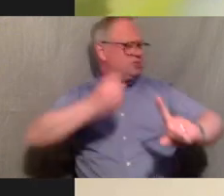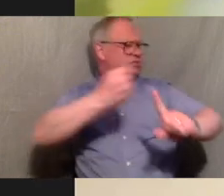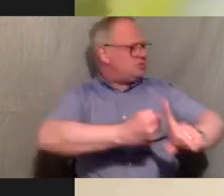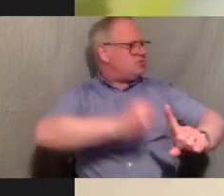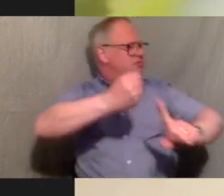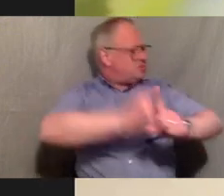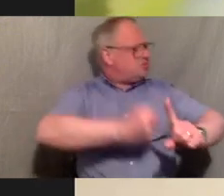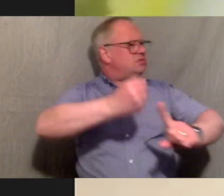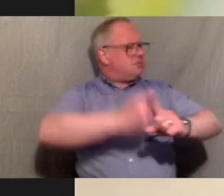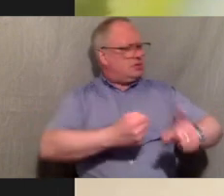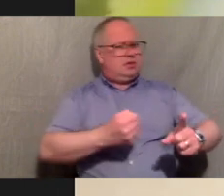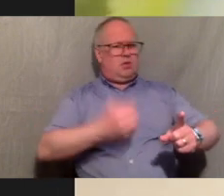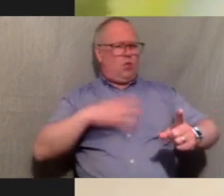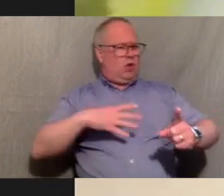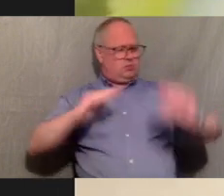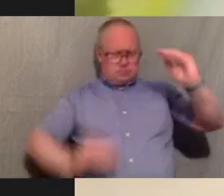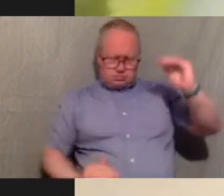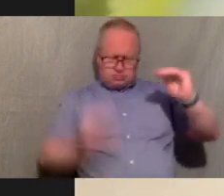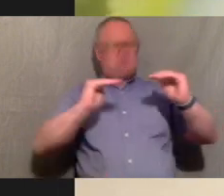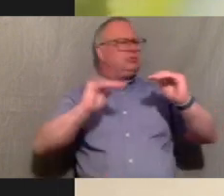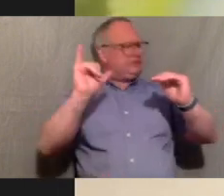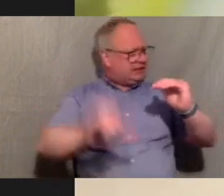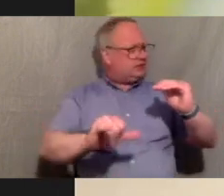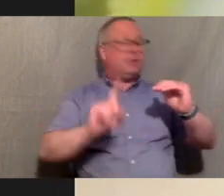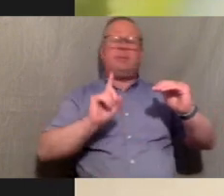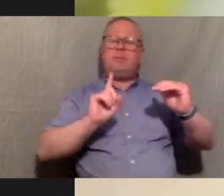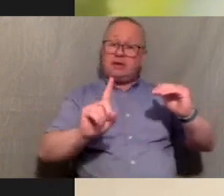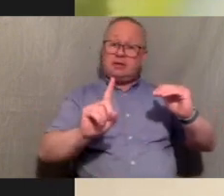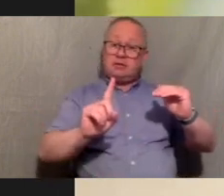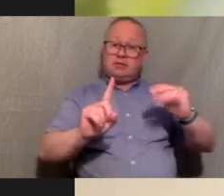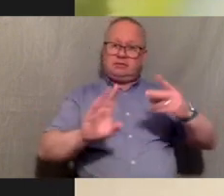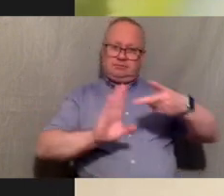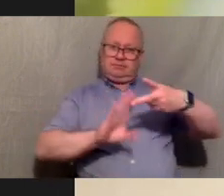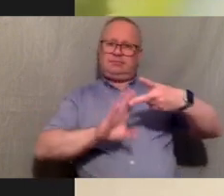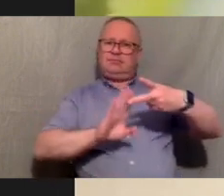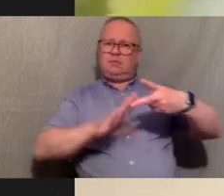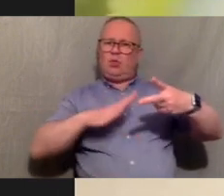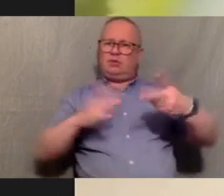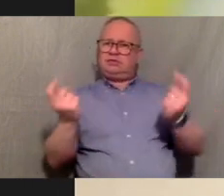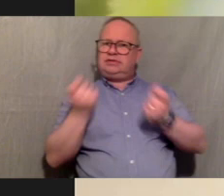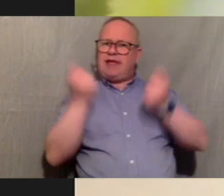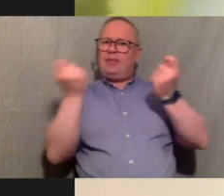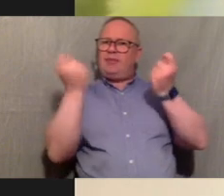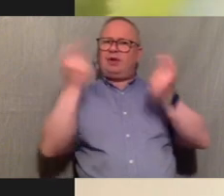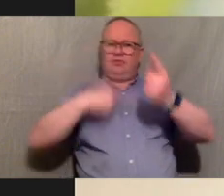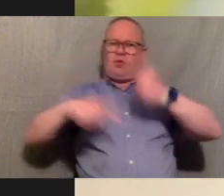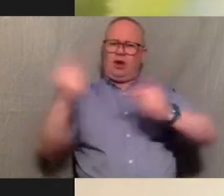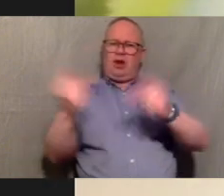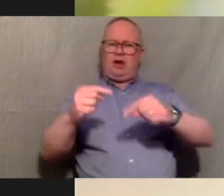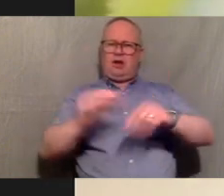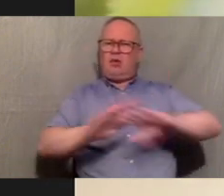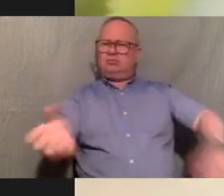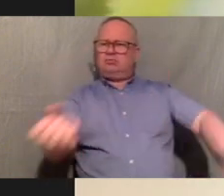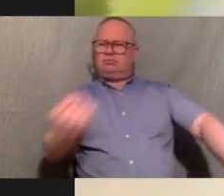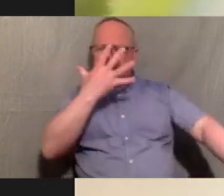the inequalities of everything going on but we also do want to celebrate that we are here and not be ashamed of our culture and not feel